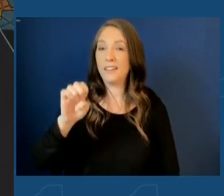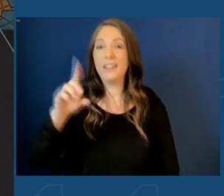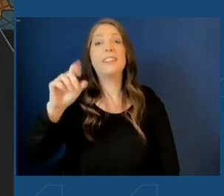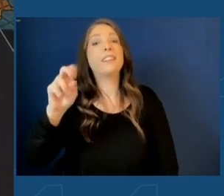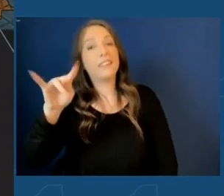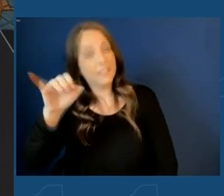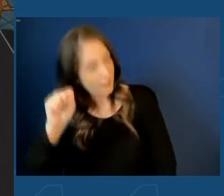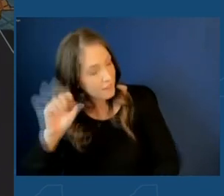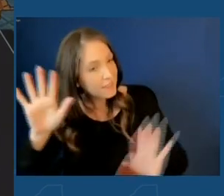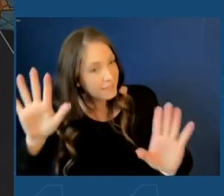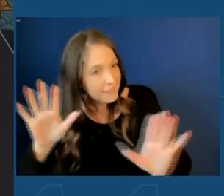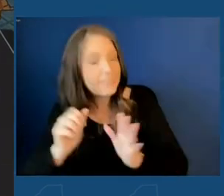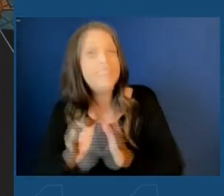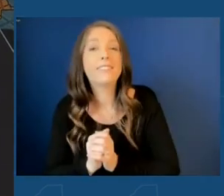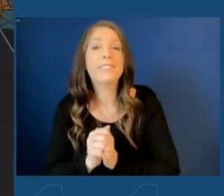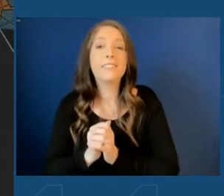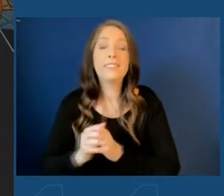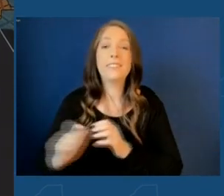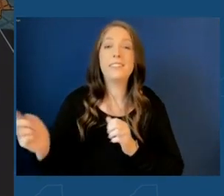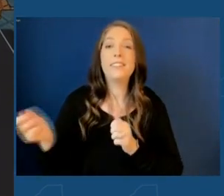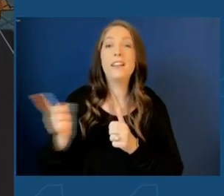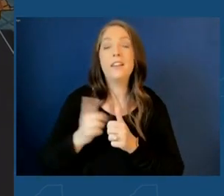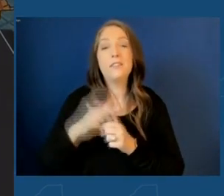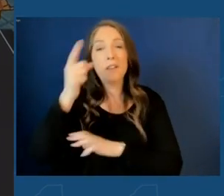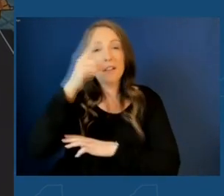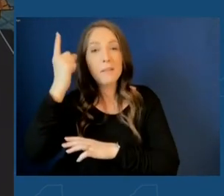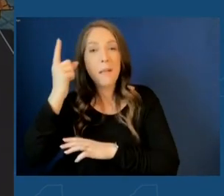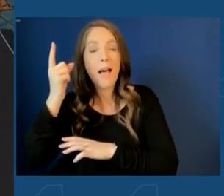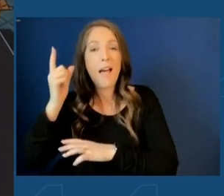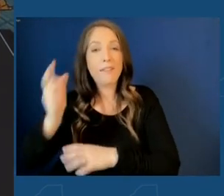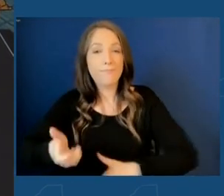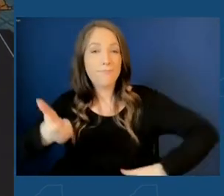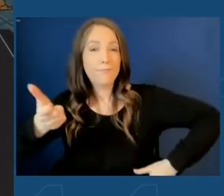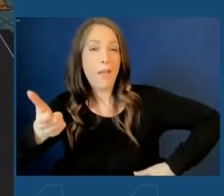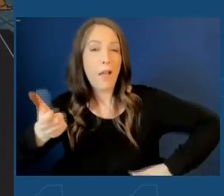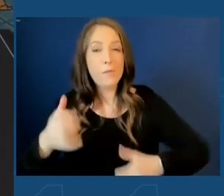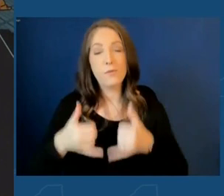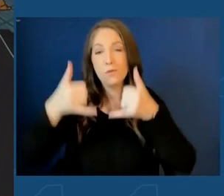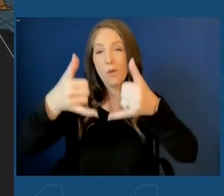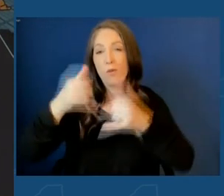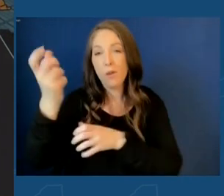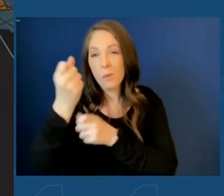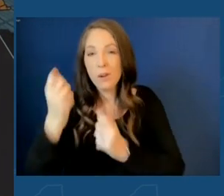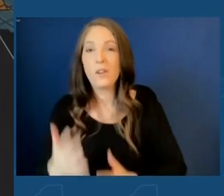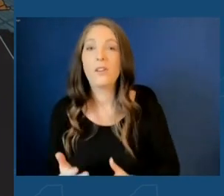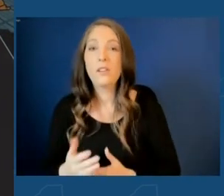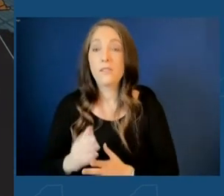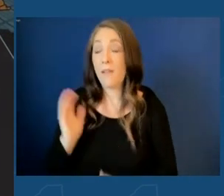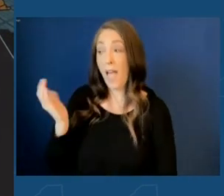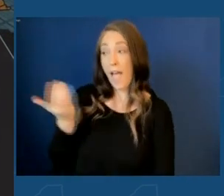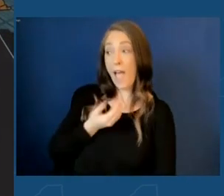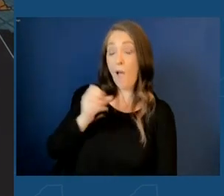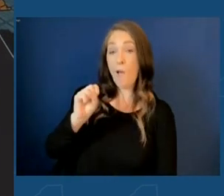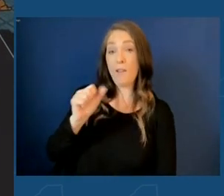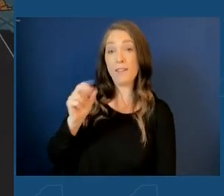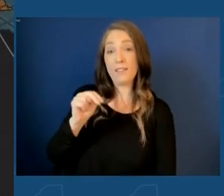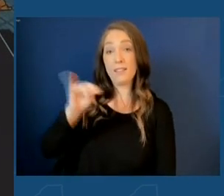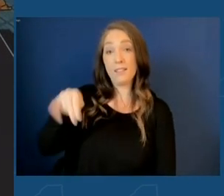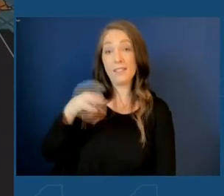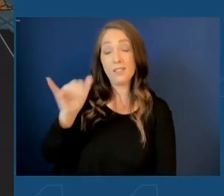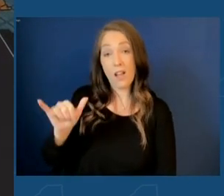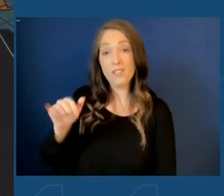The Express. Yes. First black Heisman Trophy winner, but you're absolutely right. Our Sanjay is actually